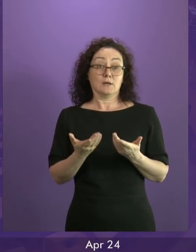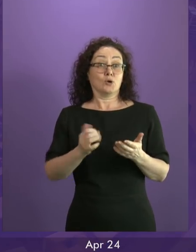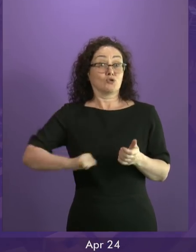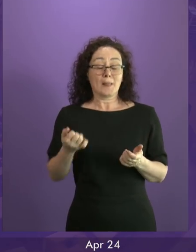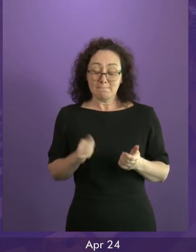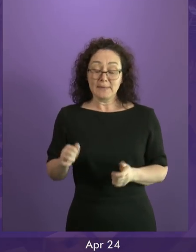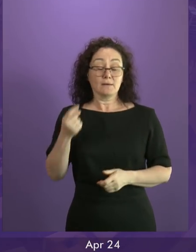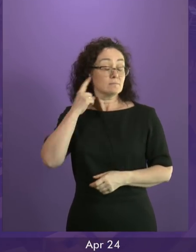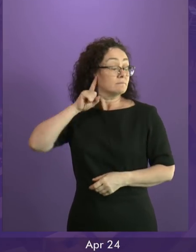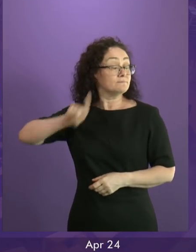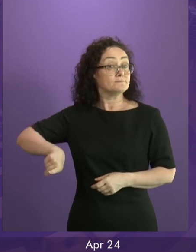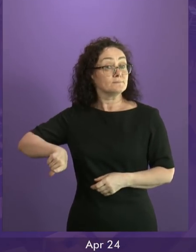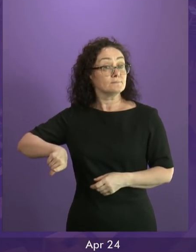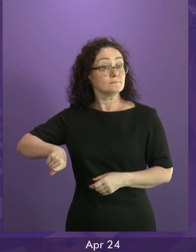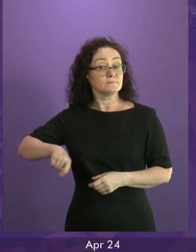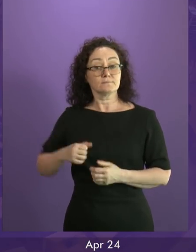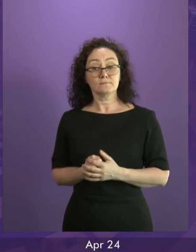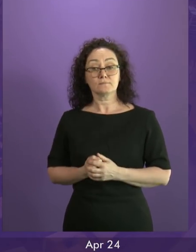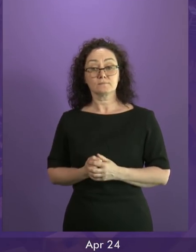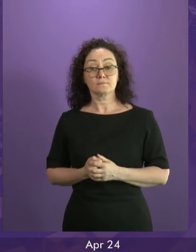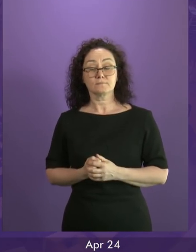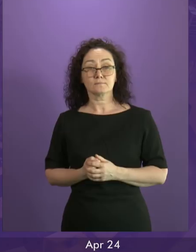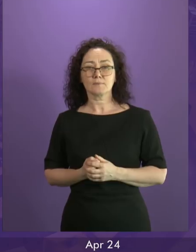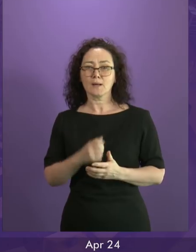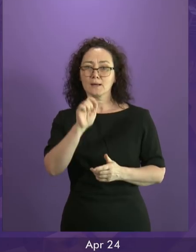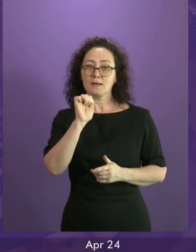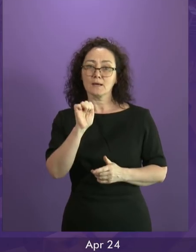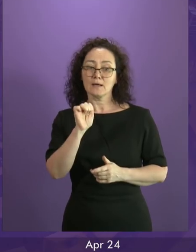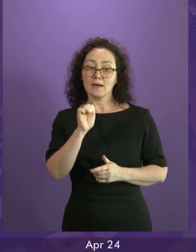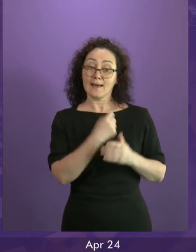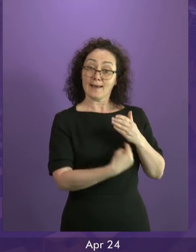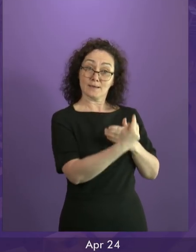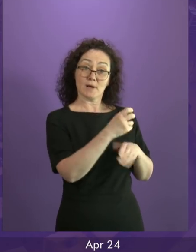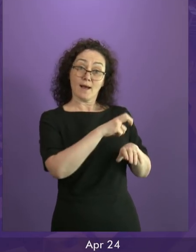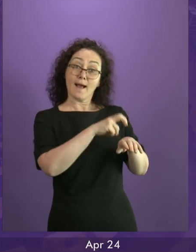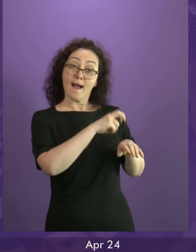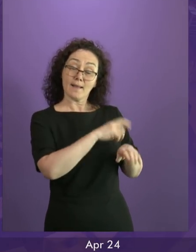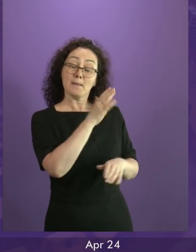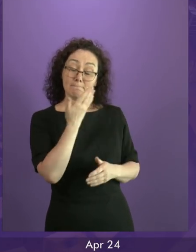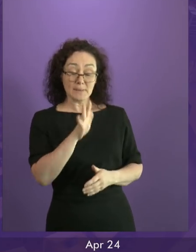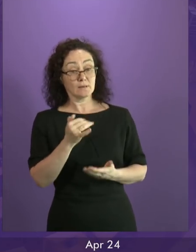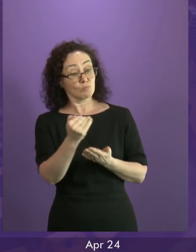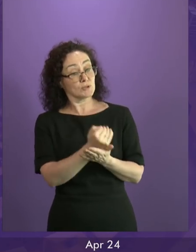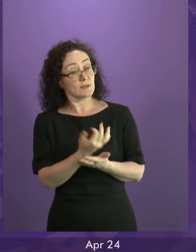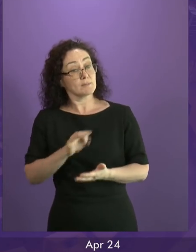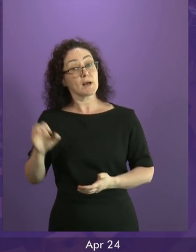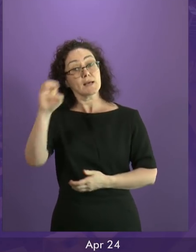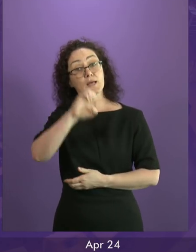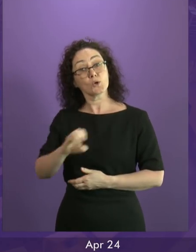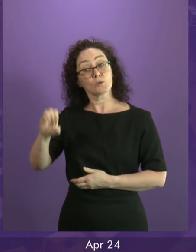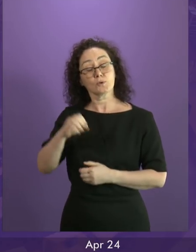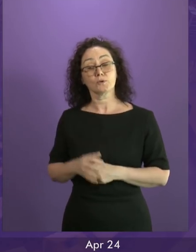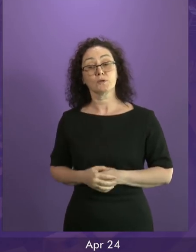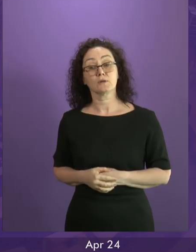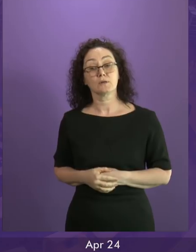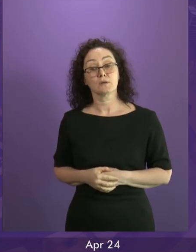by Westminster, independent Ireland's have been protected by the EU. And of the 27 independent countries that